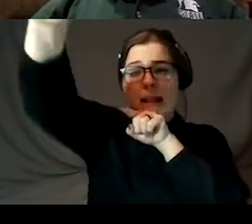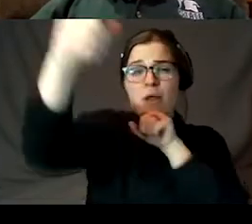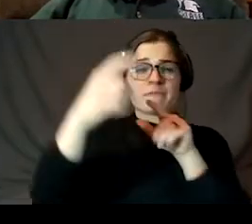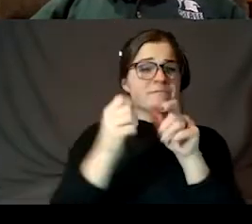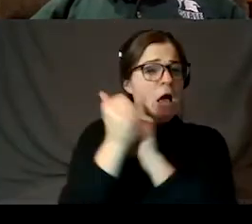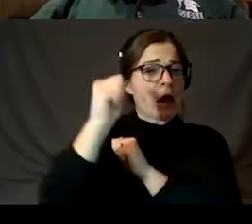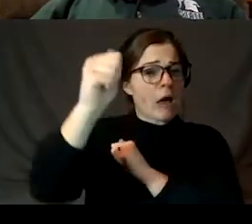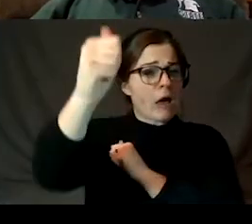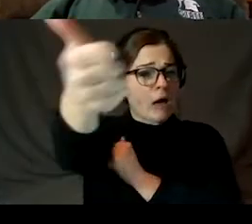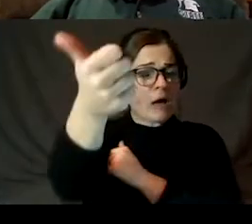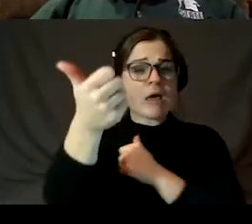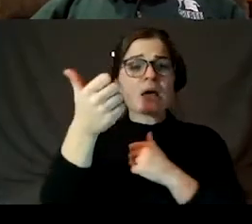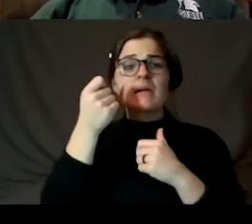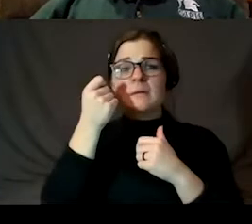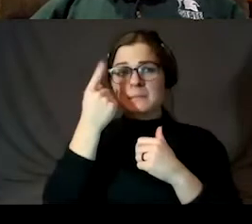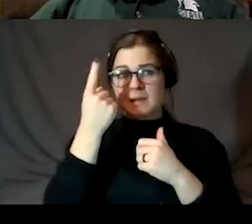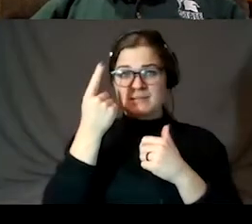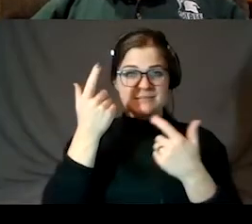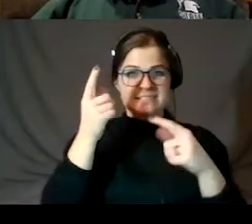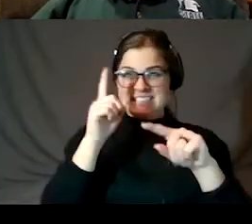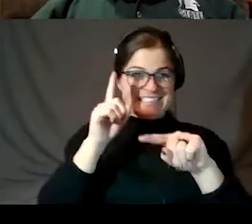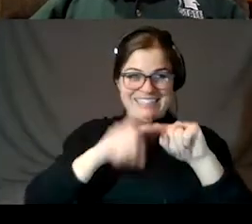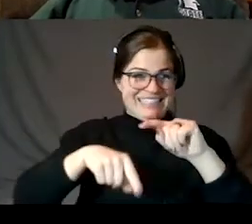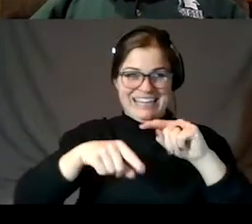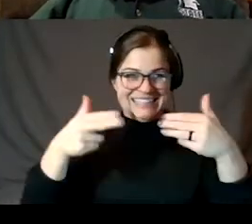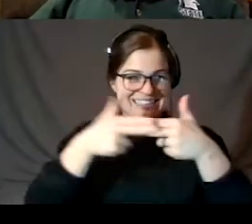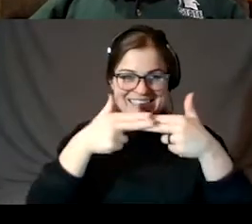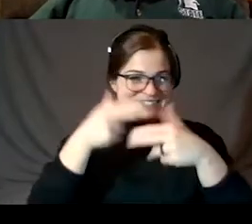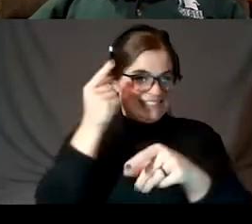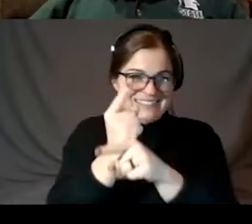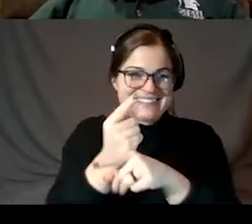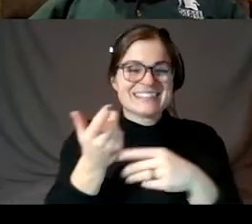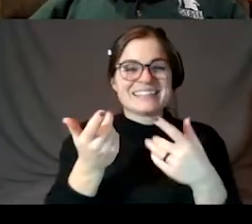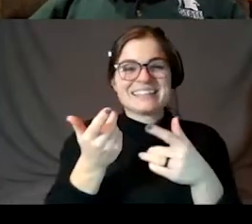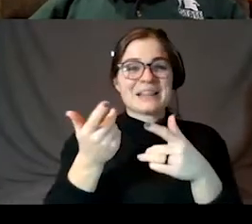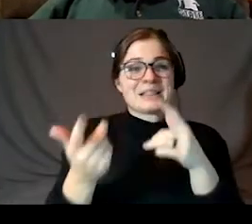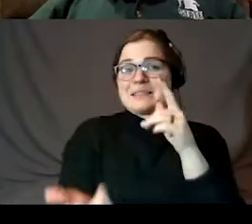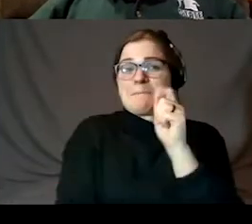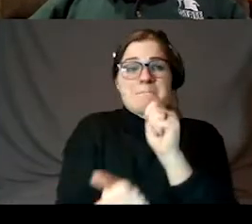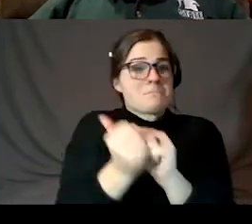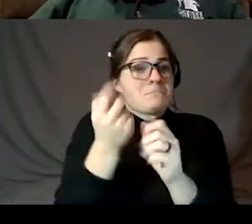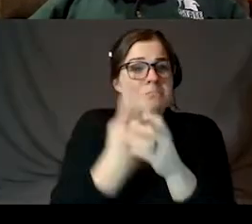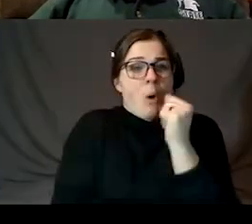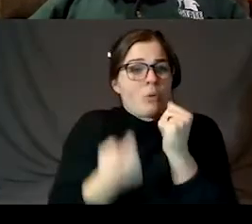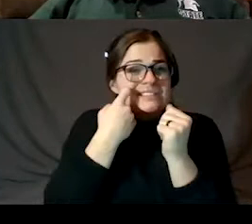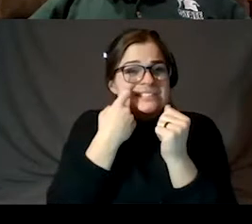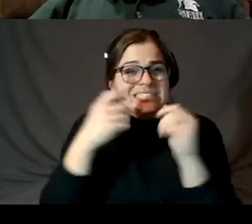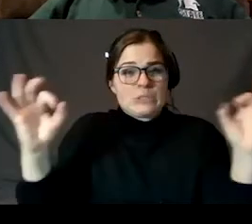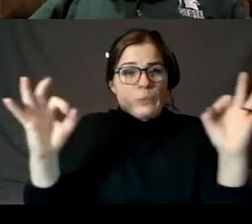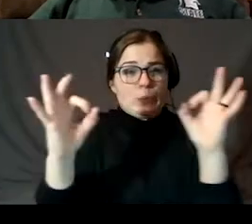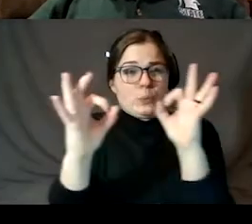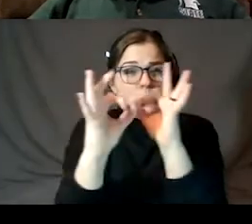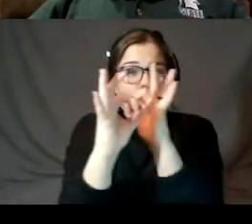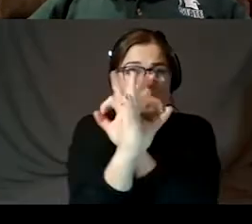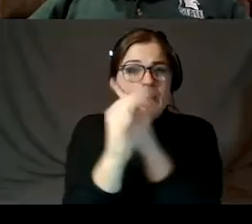but I can't fit them on the slide. They both just passed conjunction, so they're still kind of lined up, and you can see